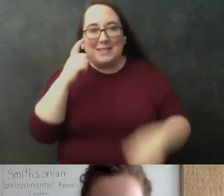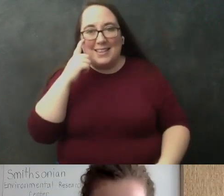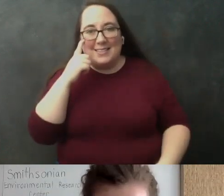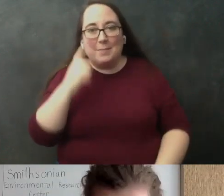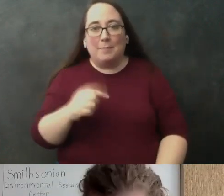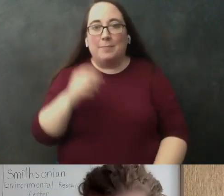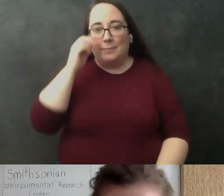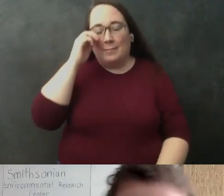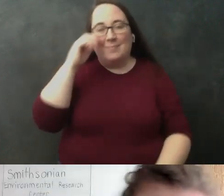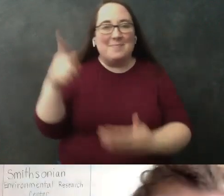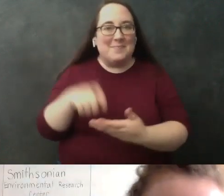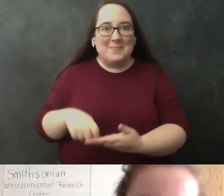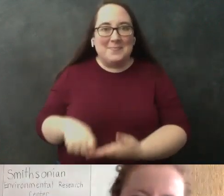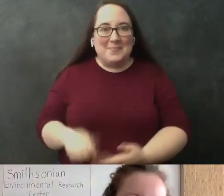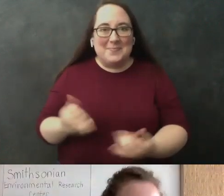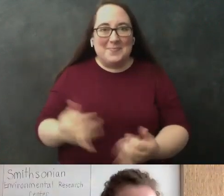taking notes right now